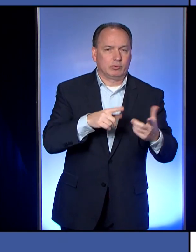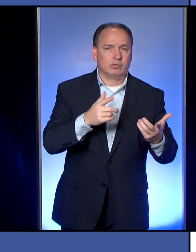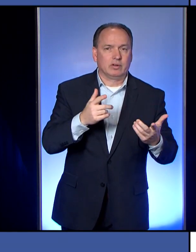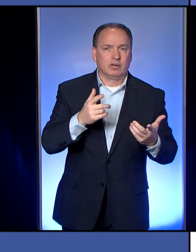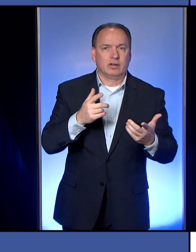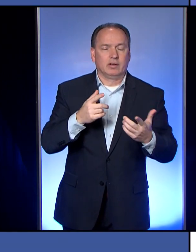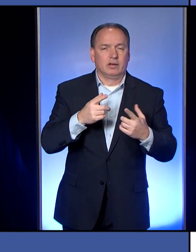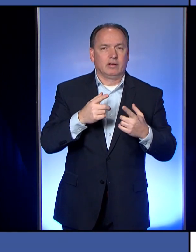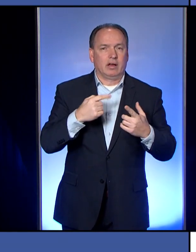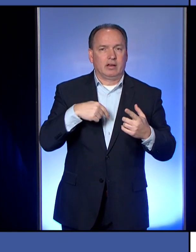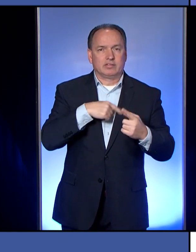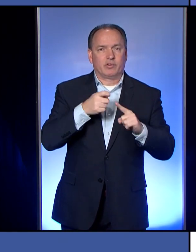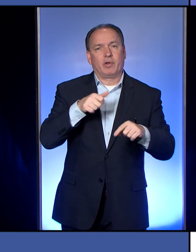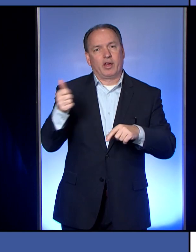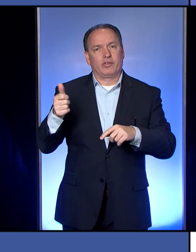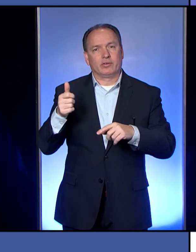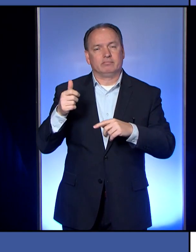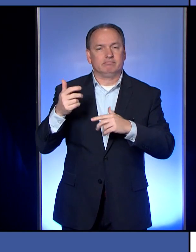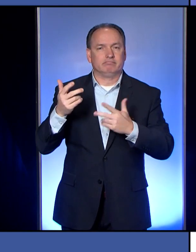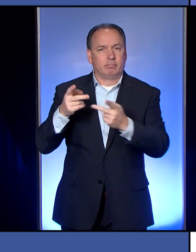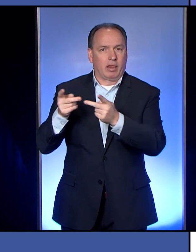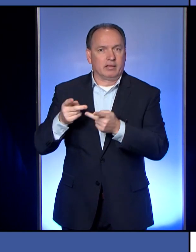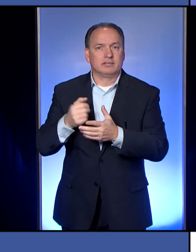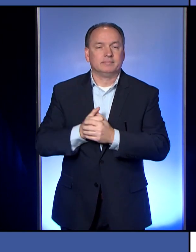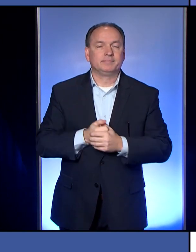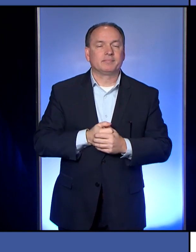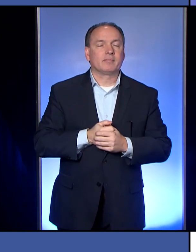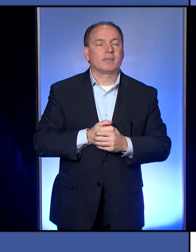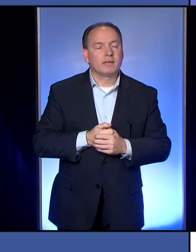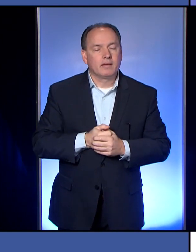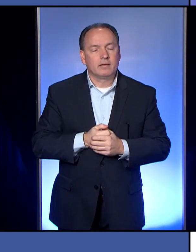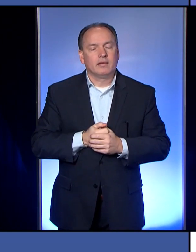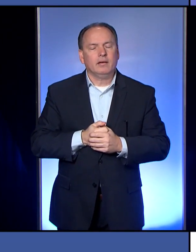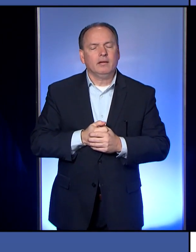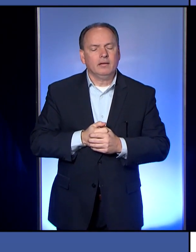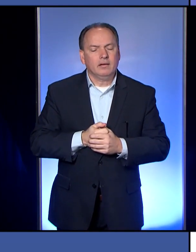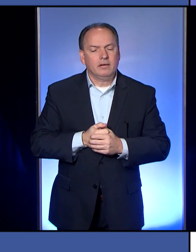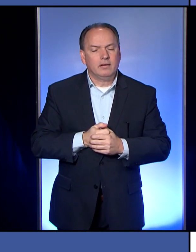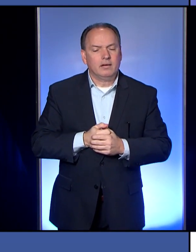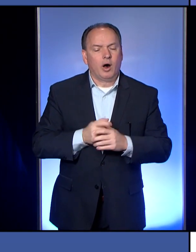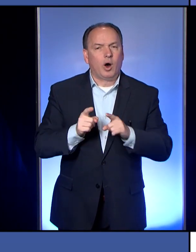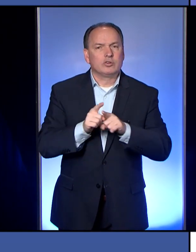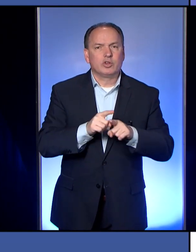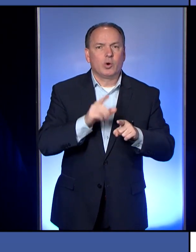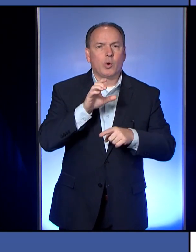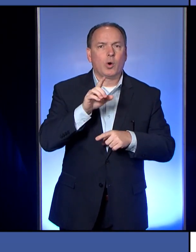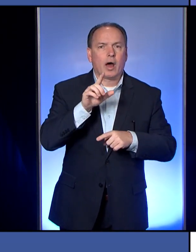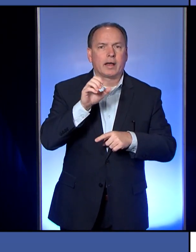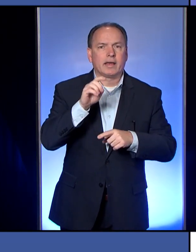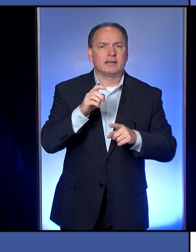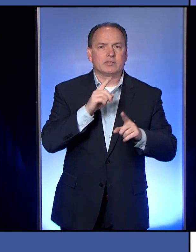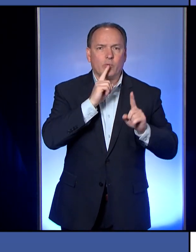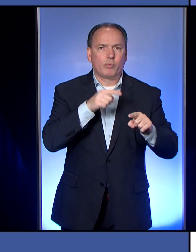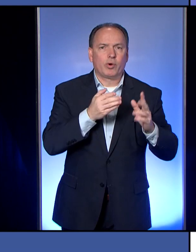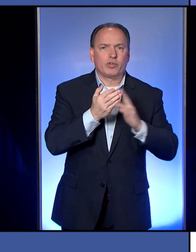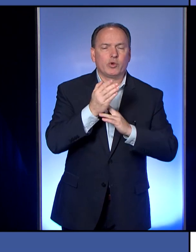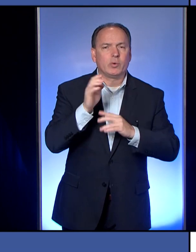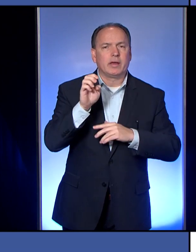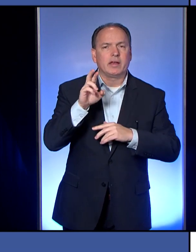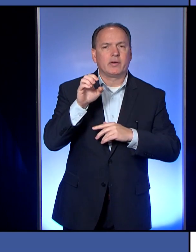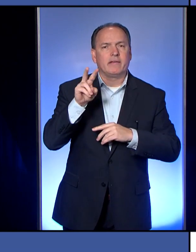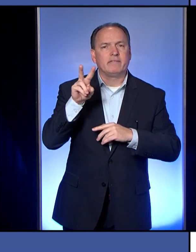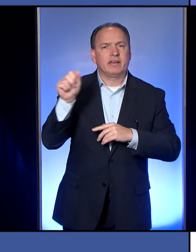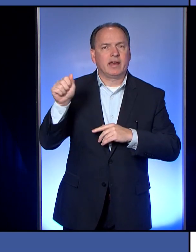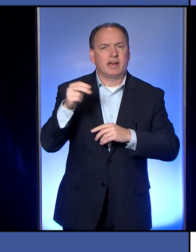facility. Okay. And then, and then also there's been a case reported through the Erie VA hospital. Um, do you have any